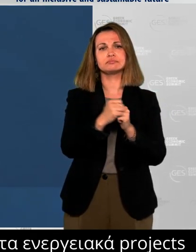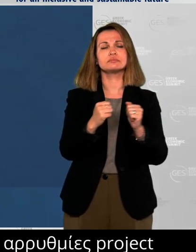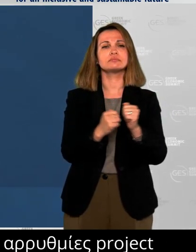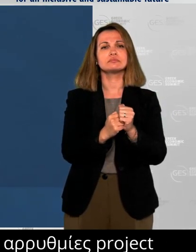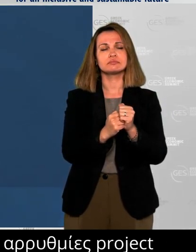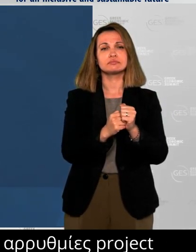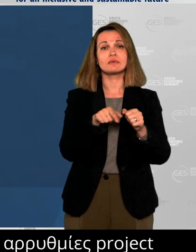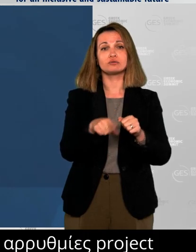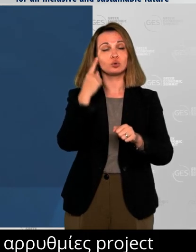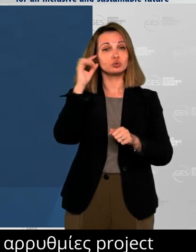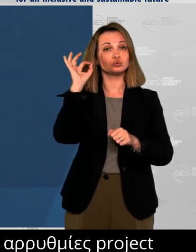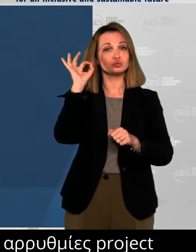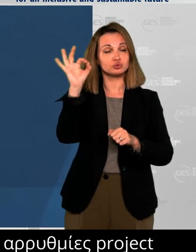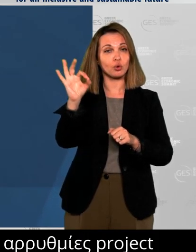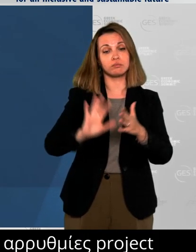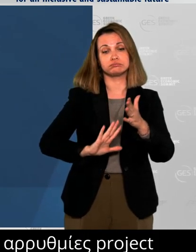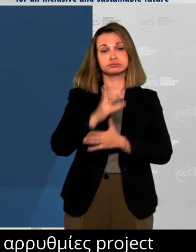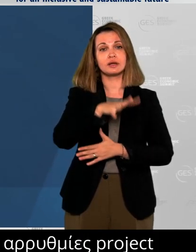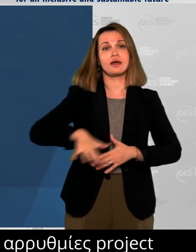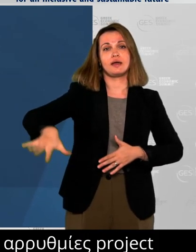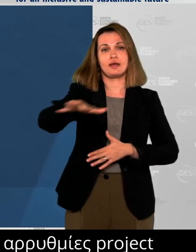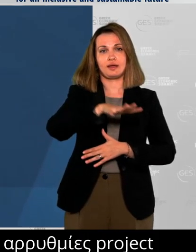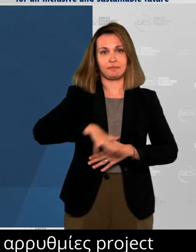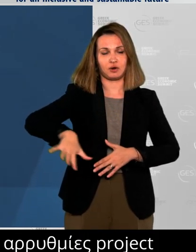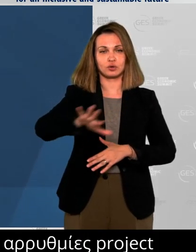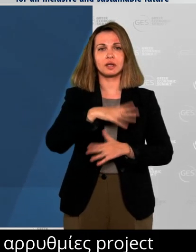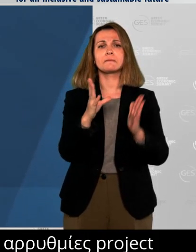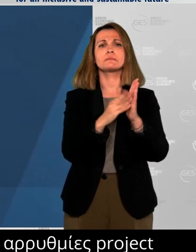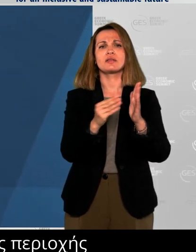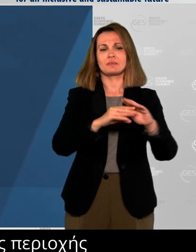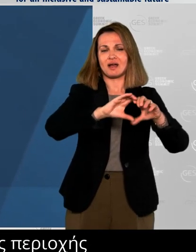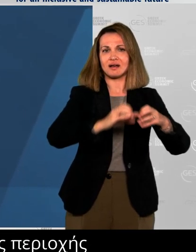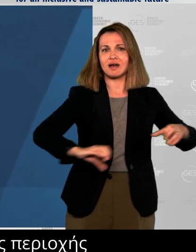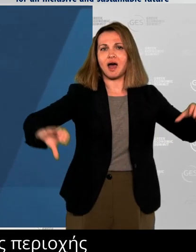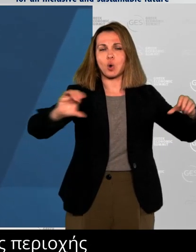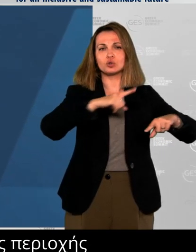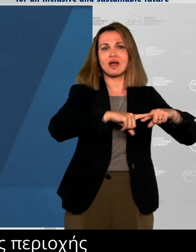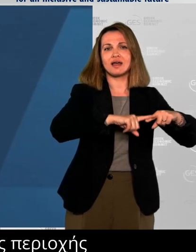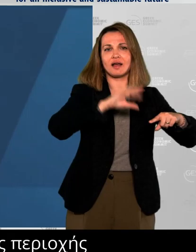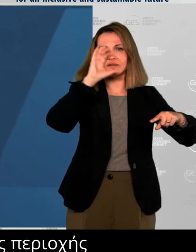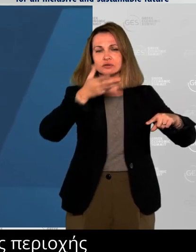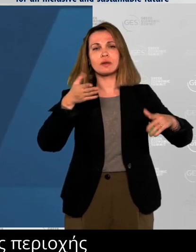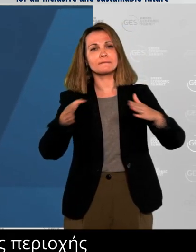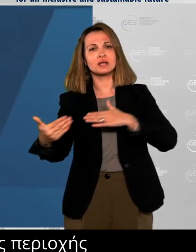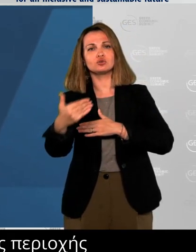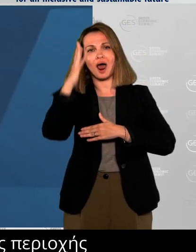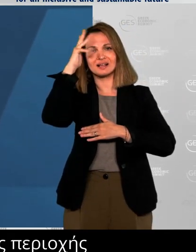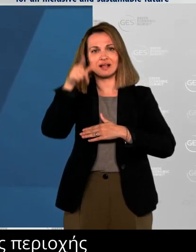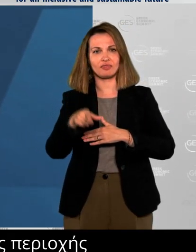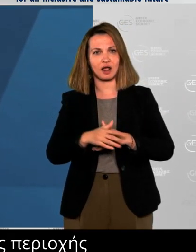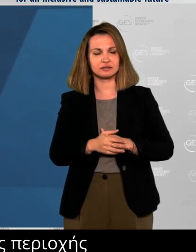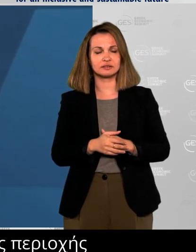the interconnector Greece-Bulgaria and the Alexandropoli Floating Storage and Regasification Unit,